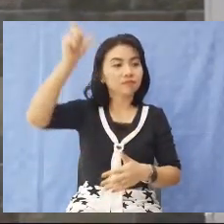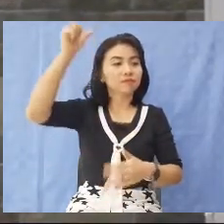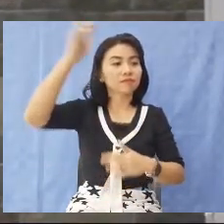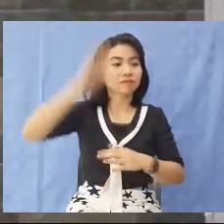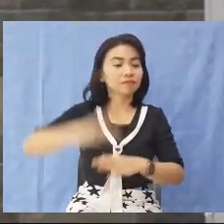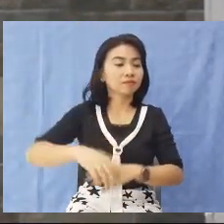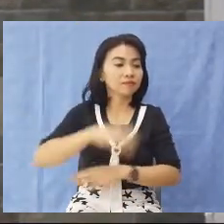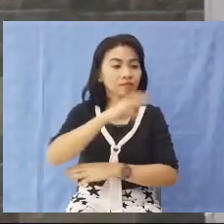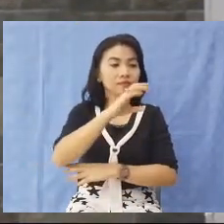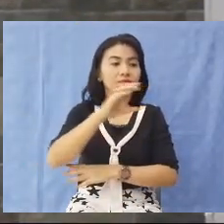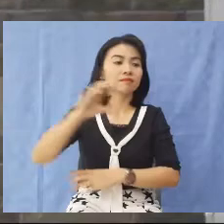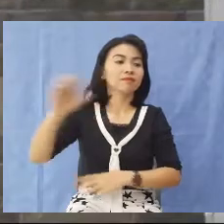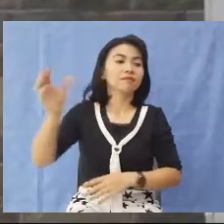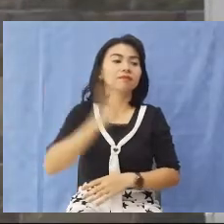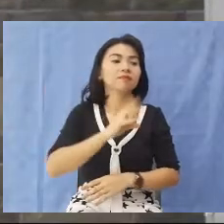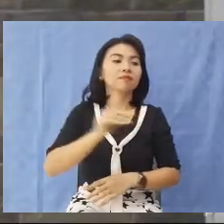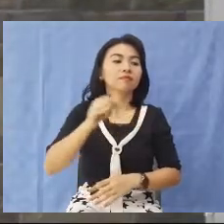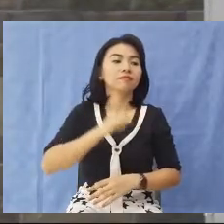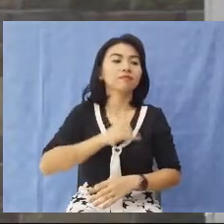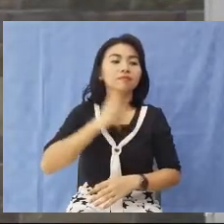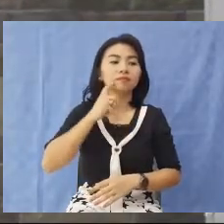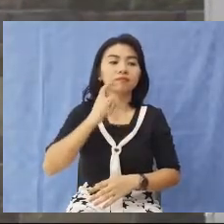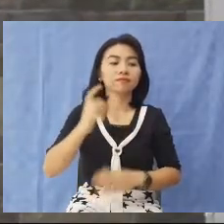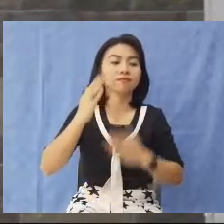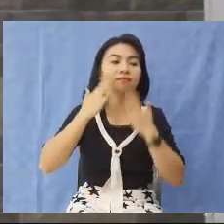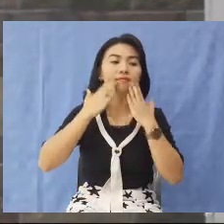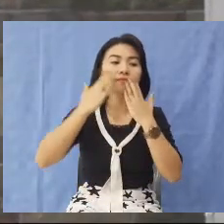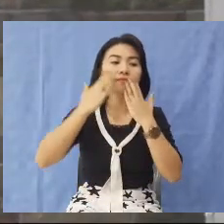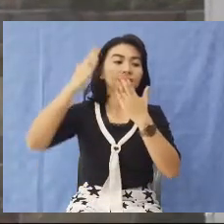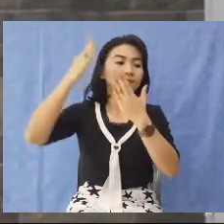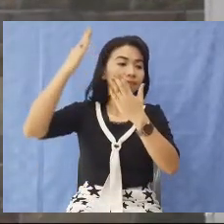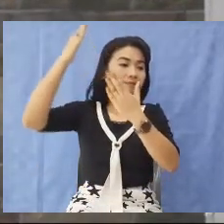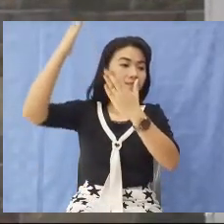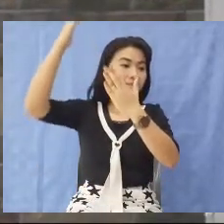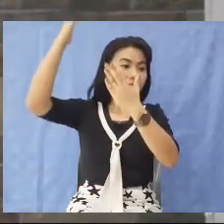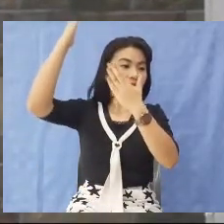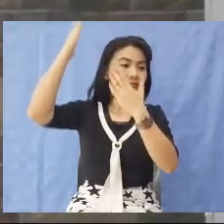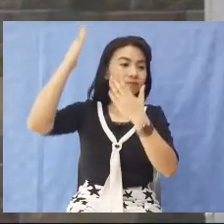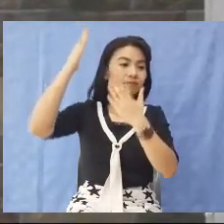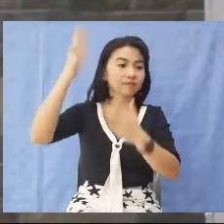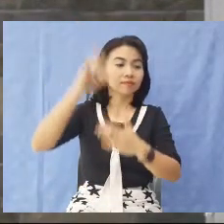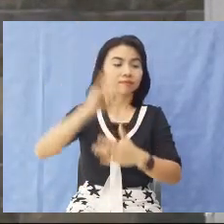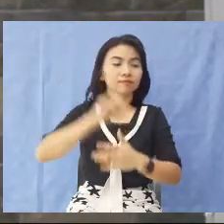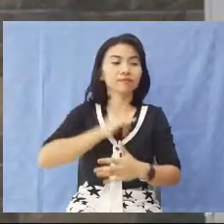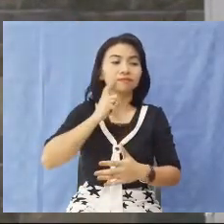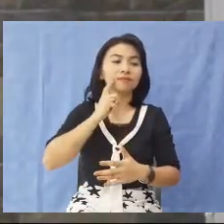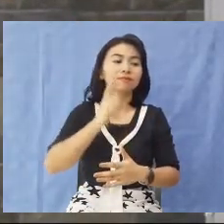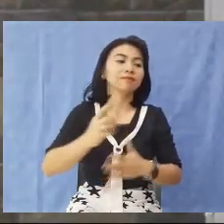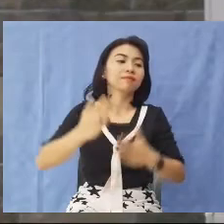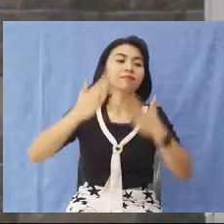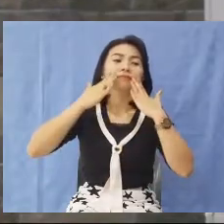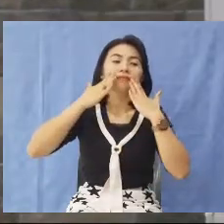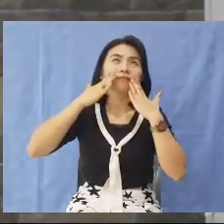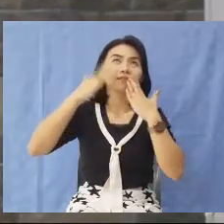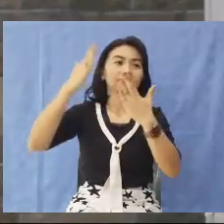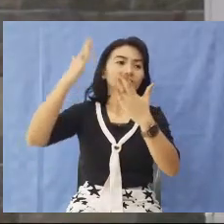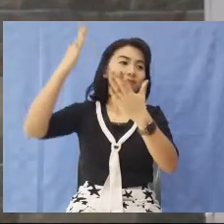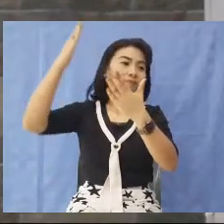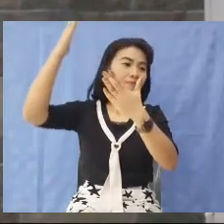look upon the cross and I'll say thanks I'll say